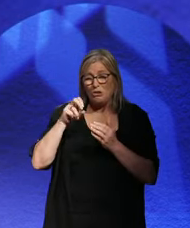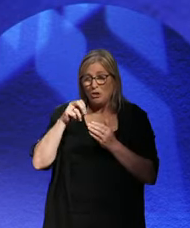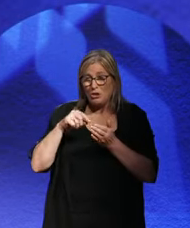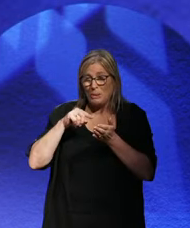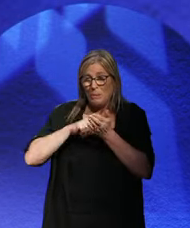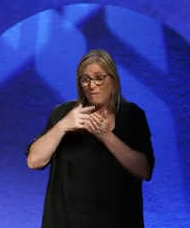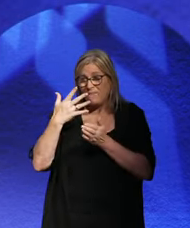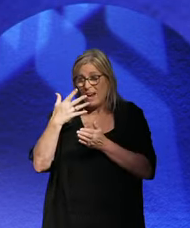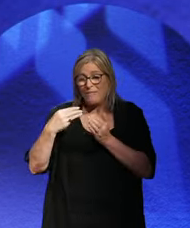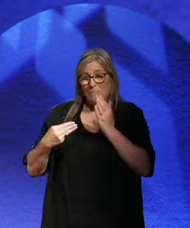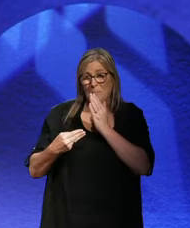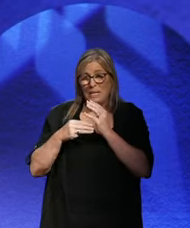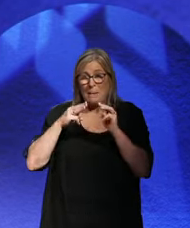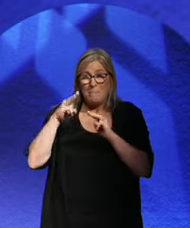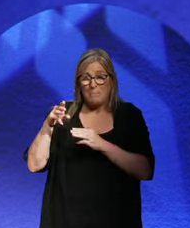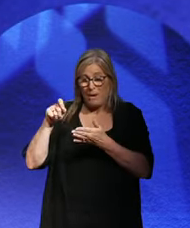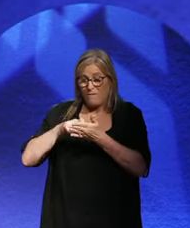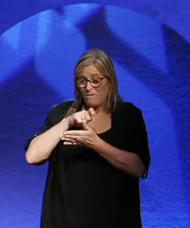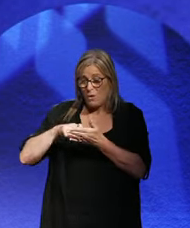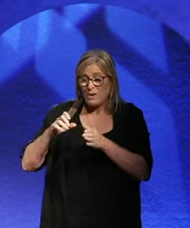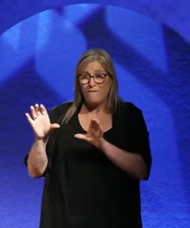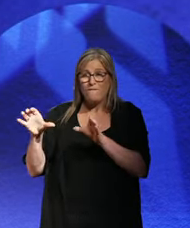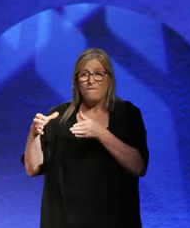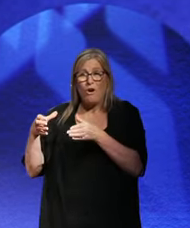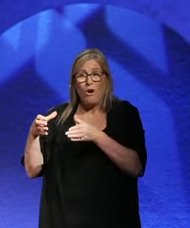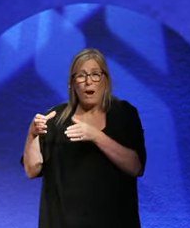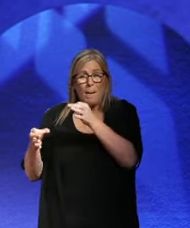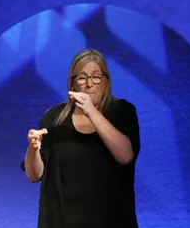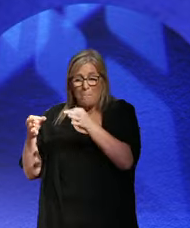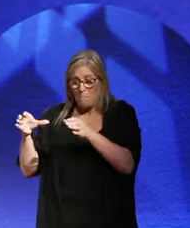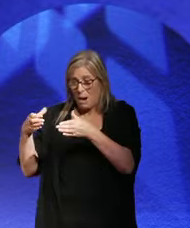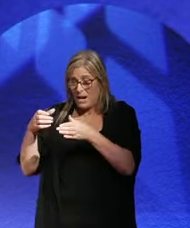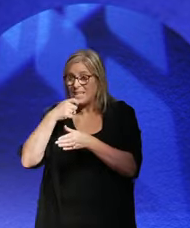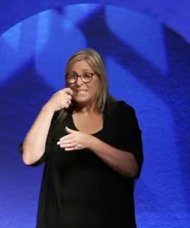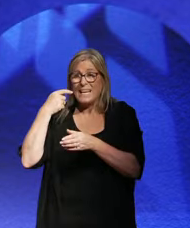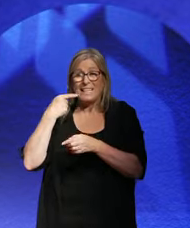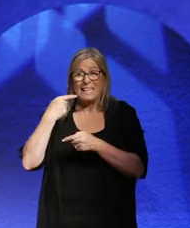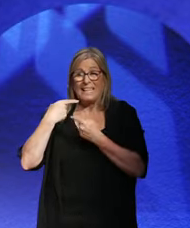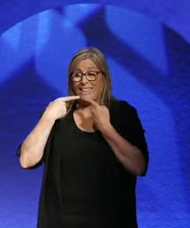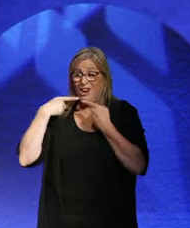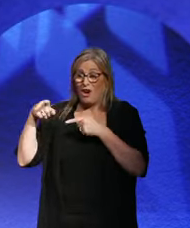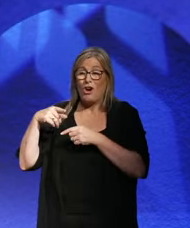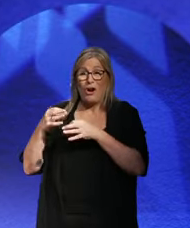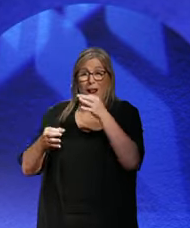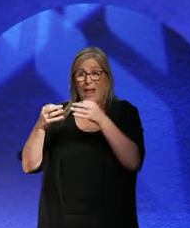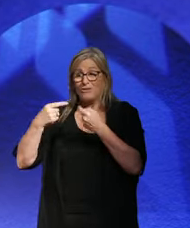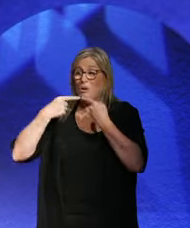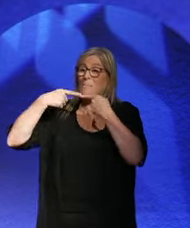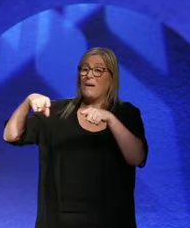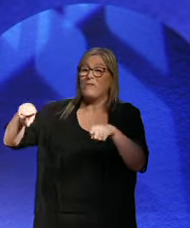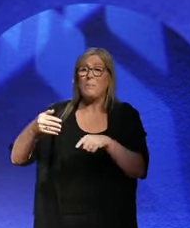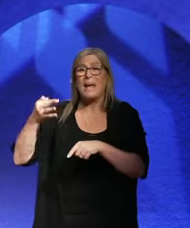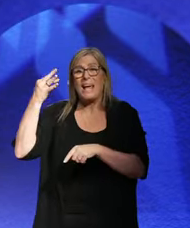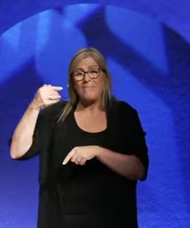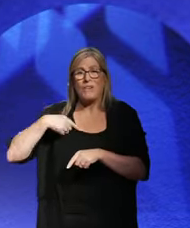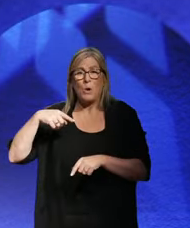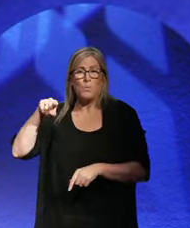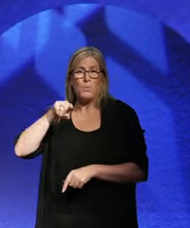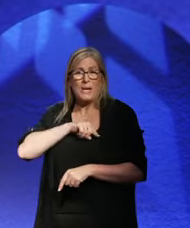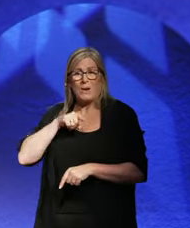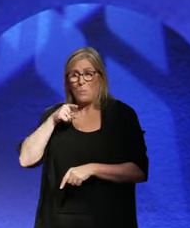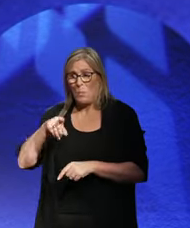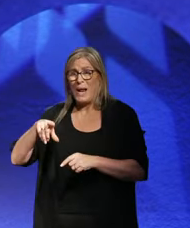people voted for a party that said in its electoral platform, if it come to power, it would destroy